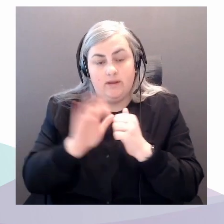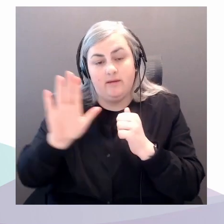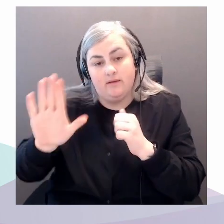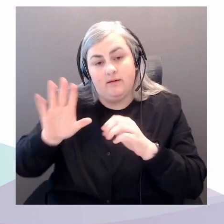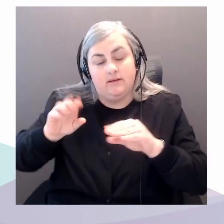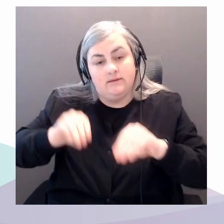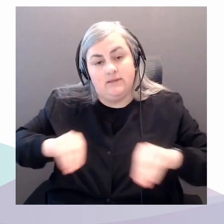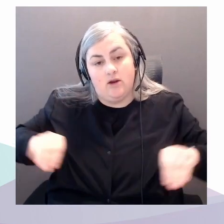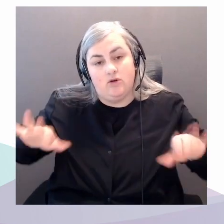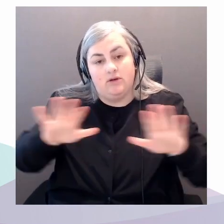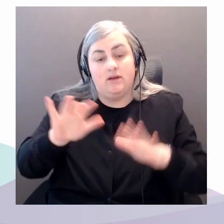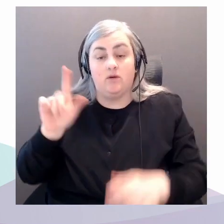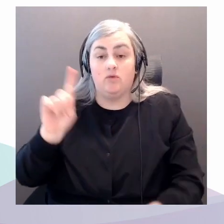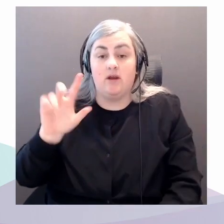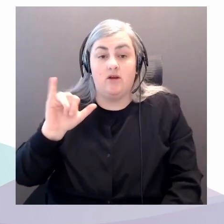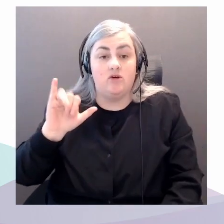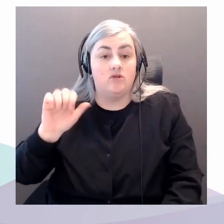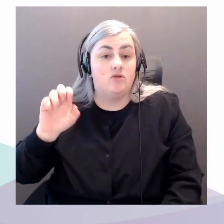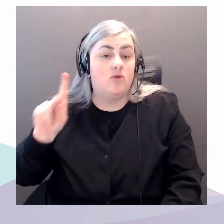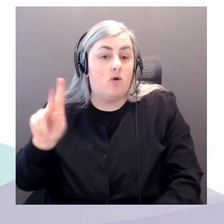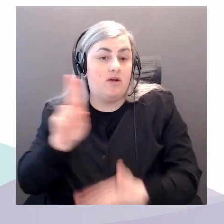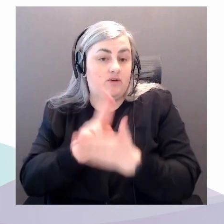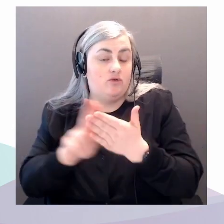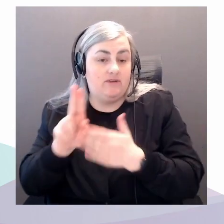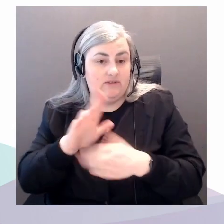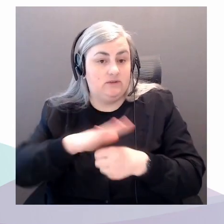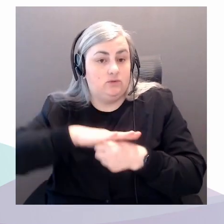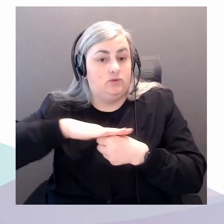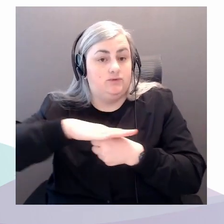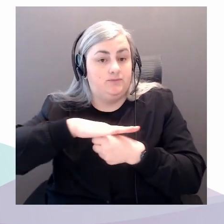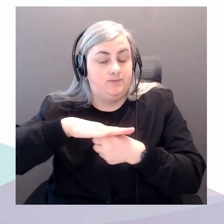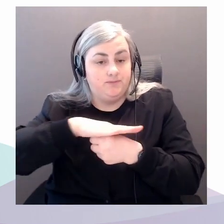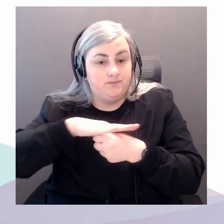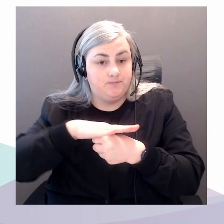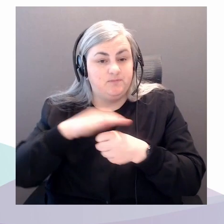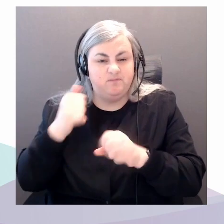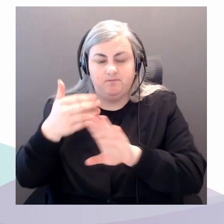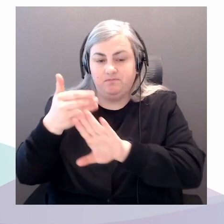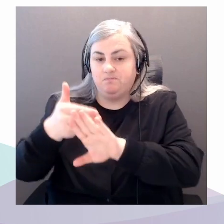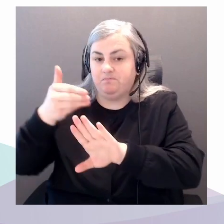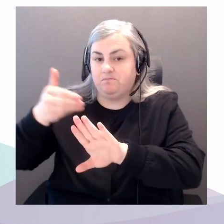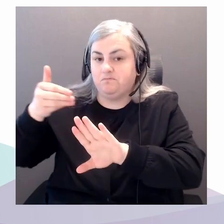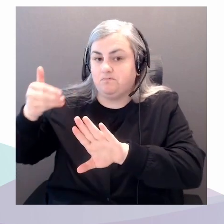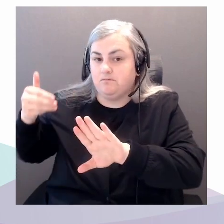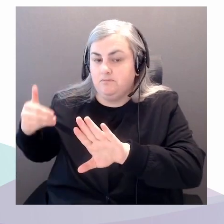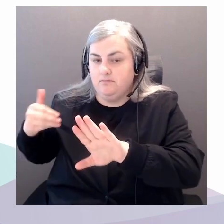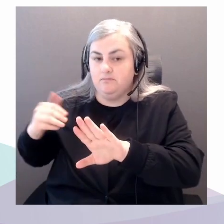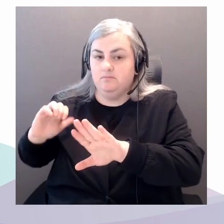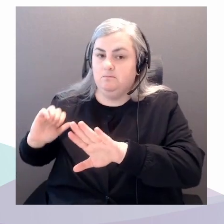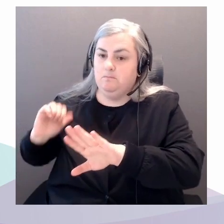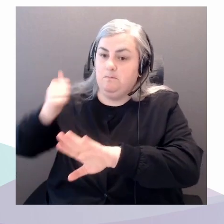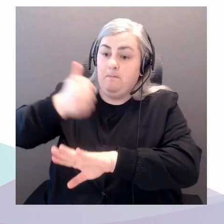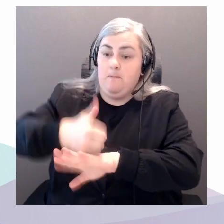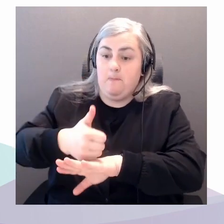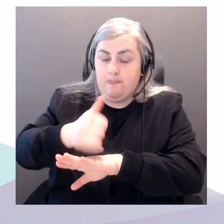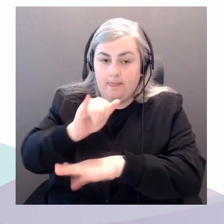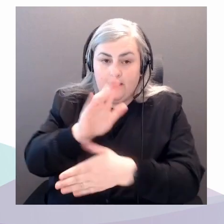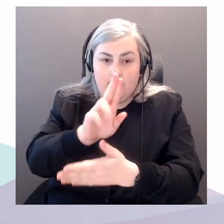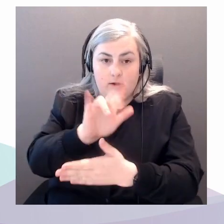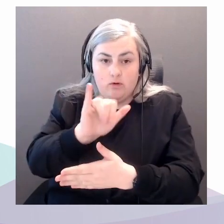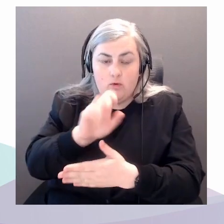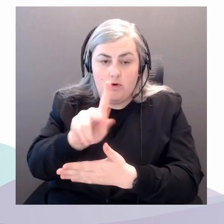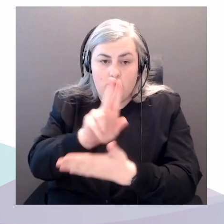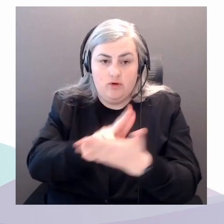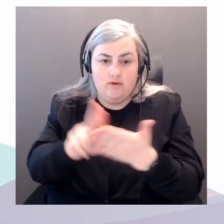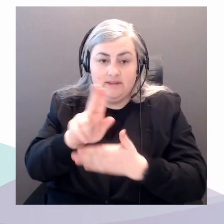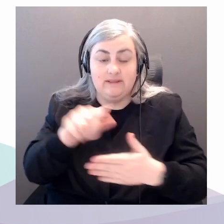located that precede the establishment of York University. The area known as Ticaranto has